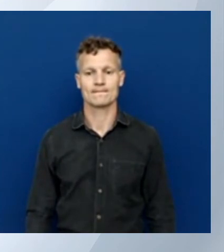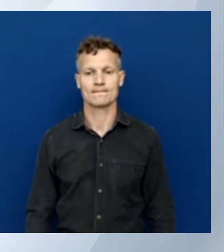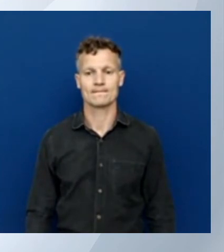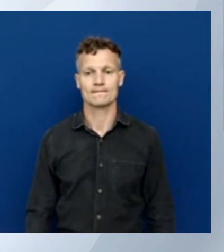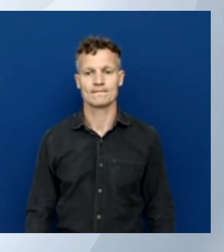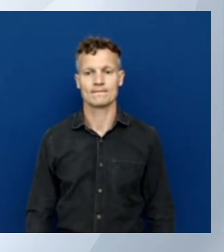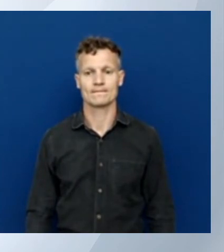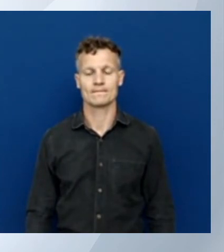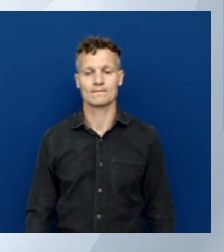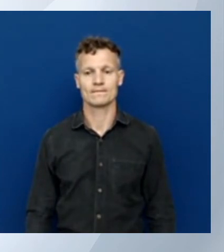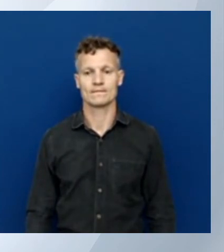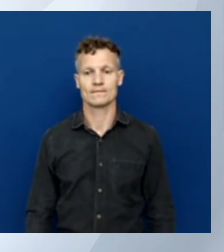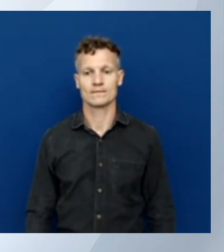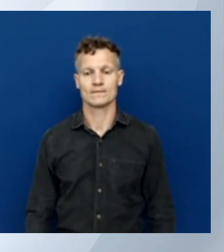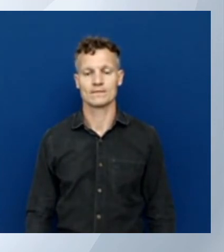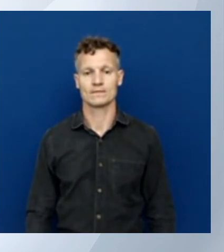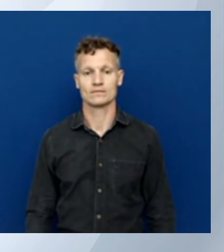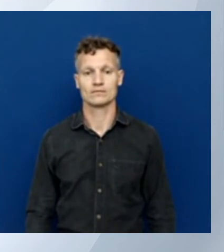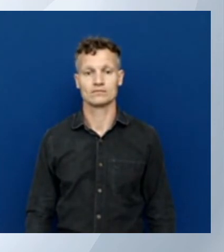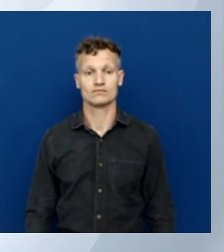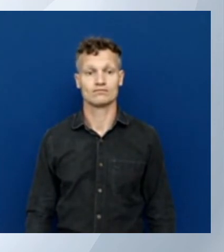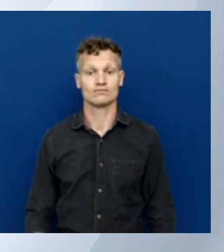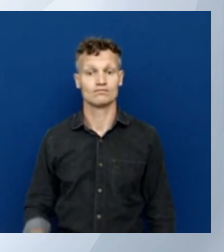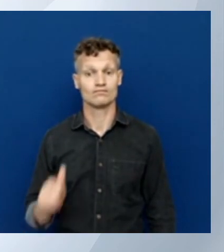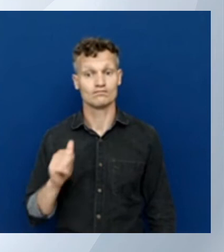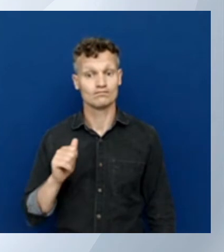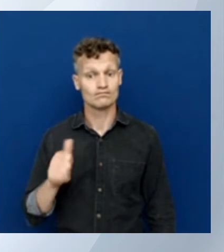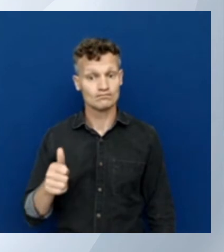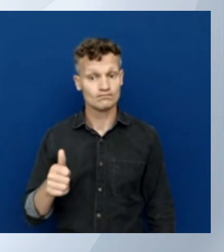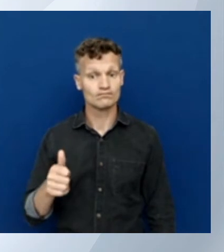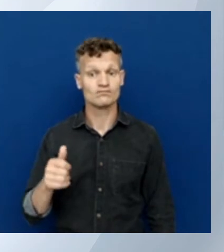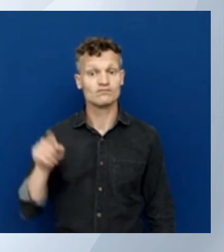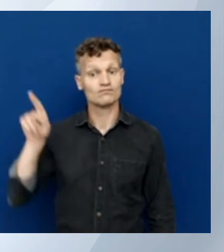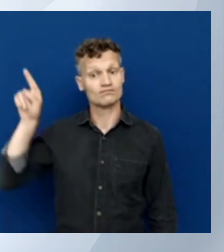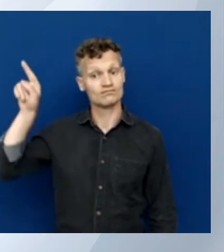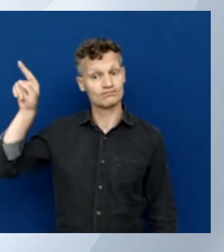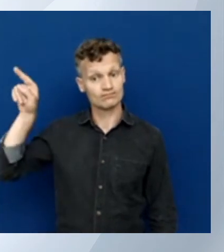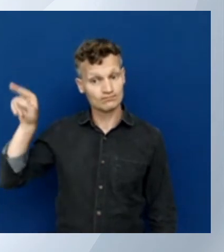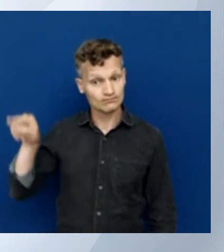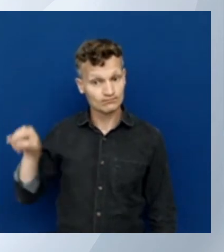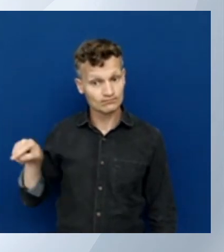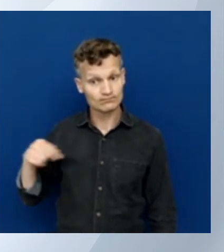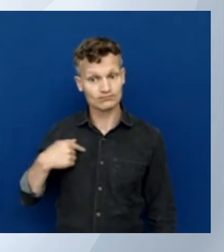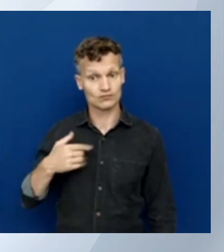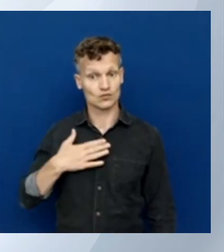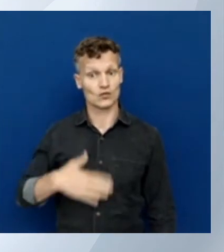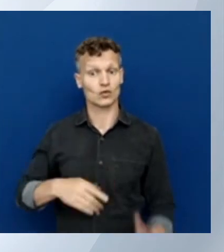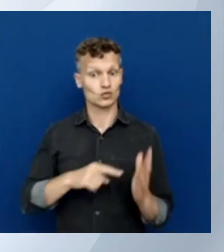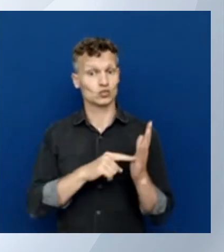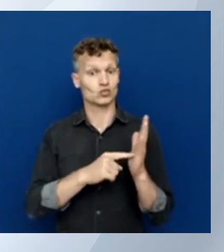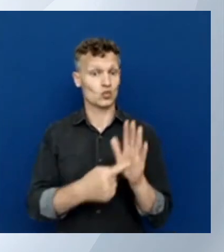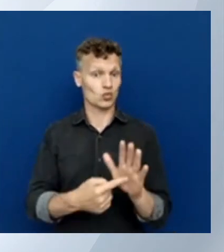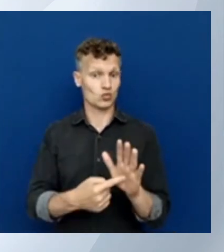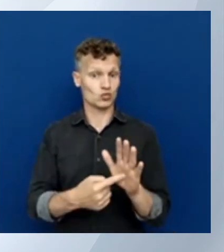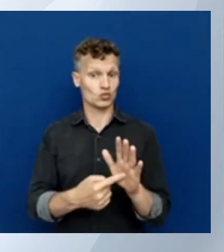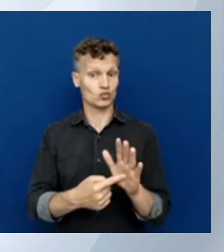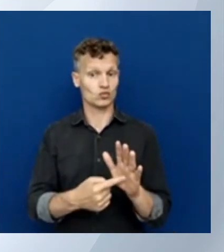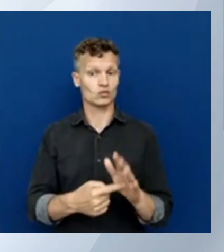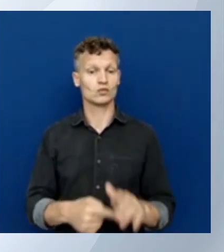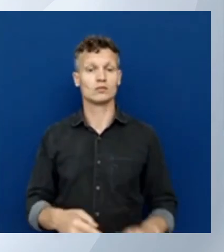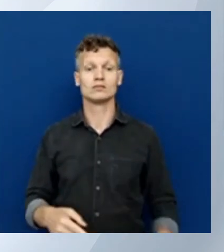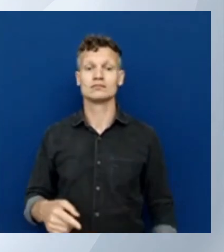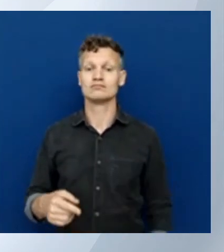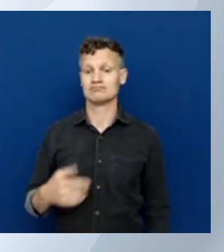all right there are some sources that I want to show you at the top is my GitHub repository